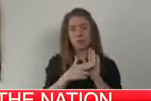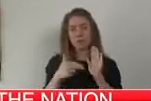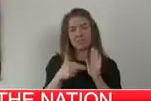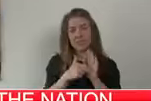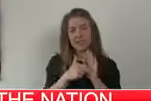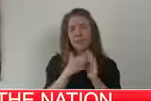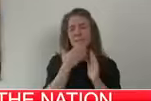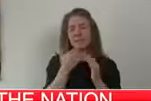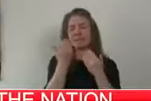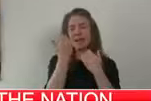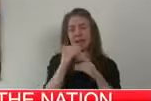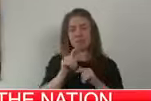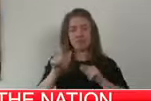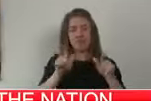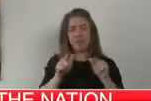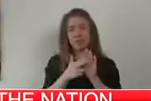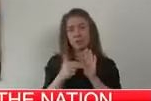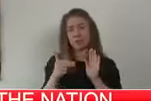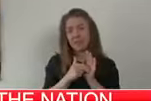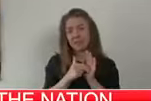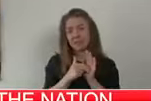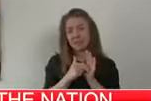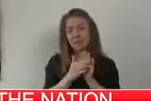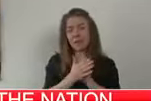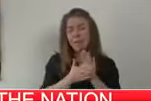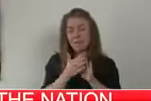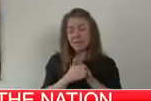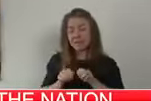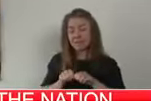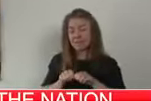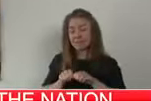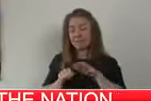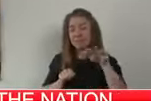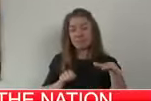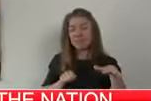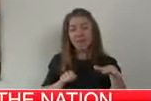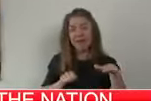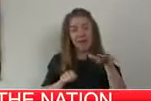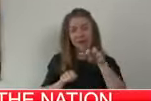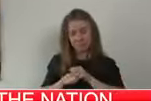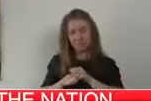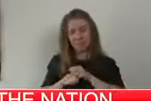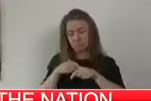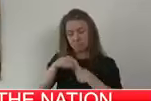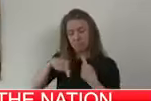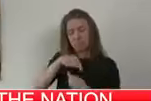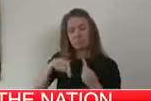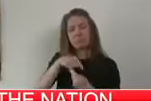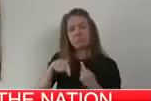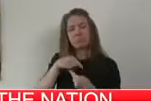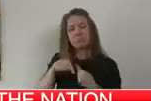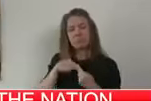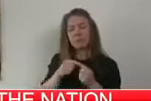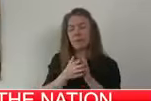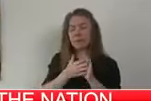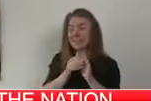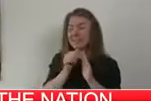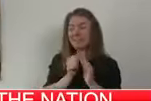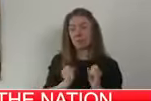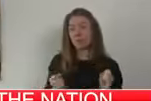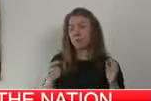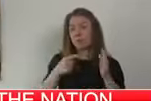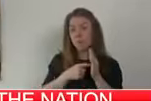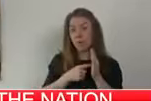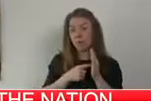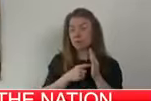This will help us track and contain any spread of COVID-19. That means cutting non-essential